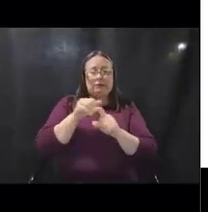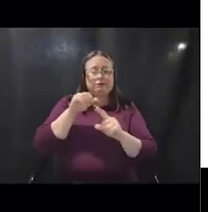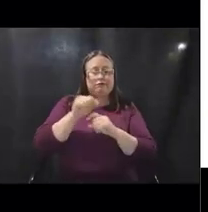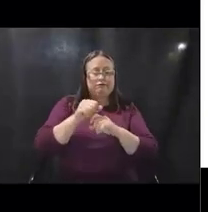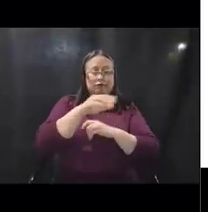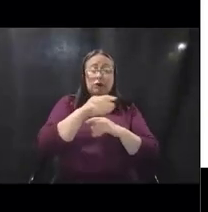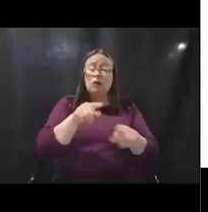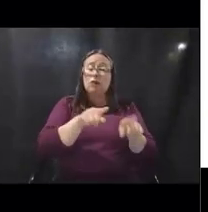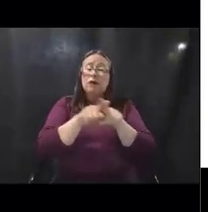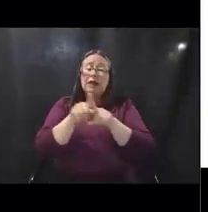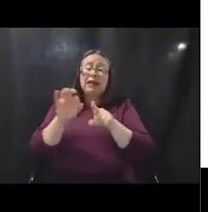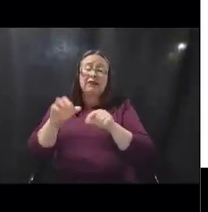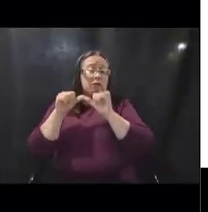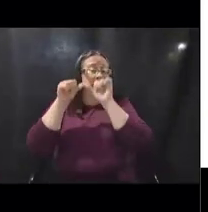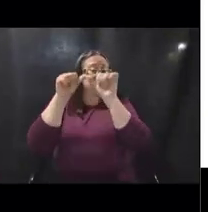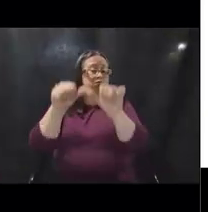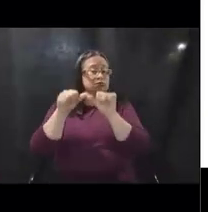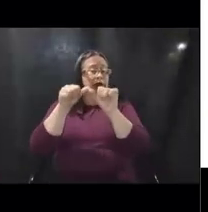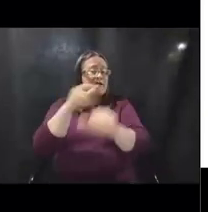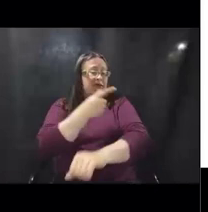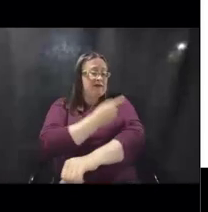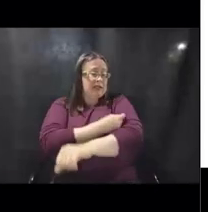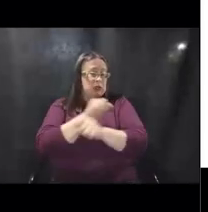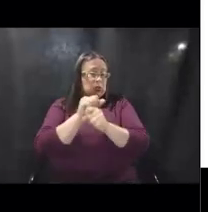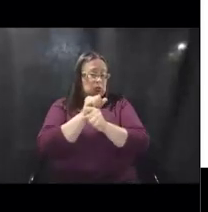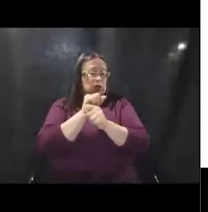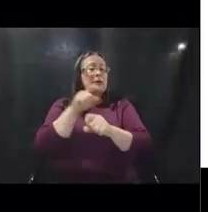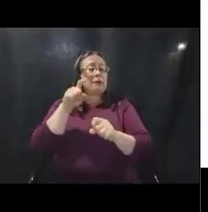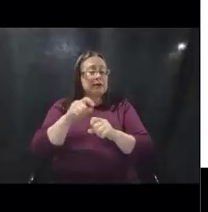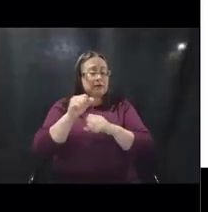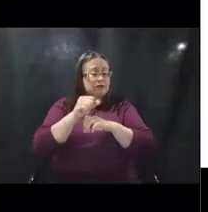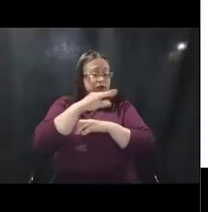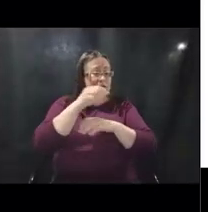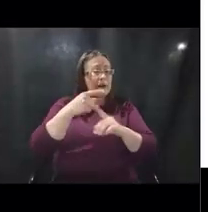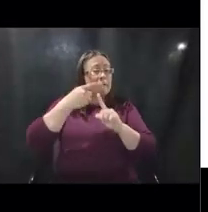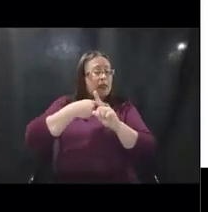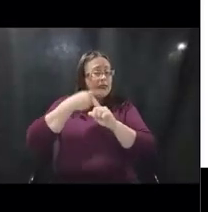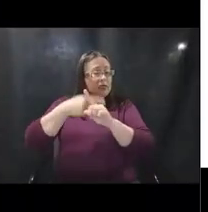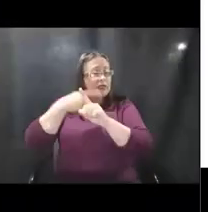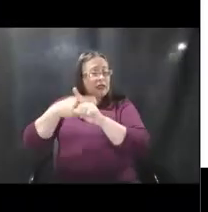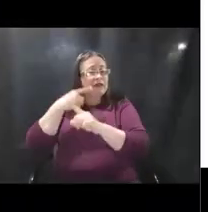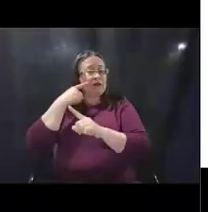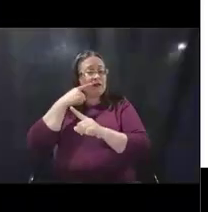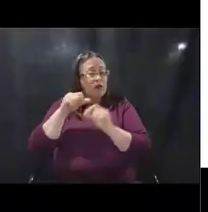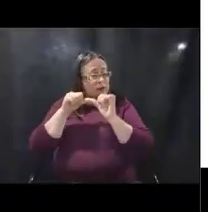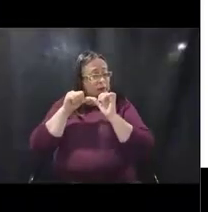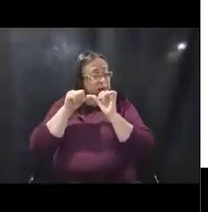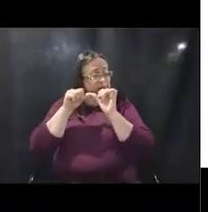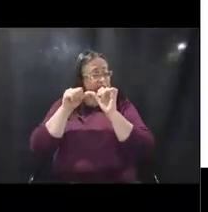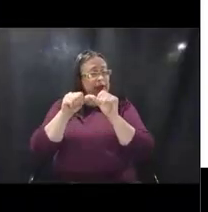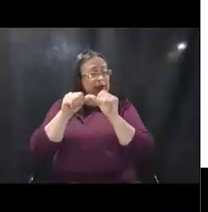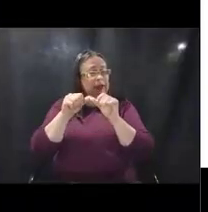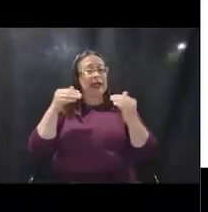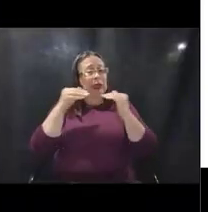if you have ongoing vaccine administration work, your submissions must be updated monthly for as long as your vaccine related work is ongoing.